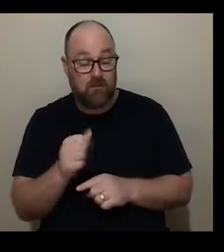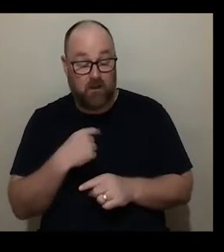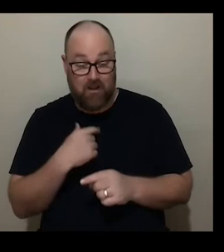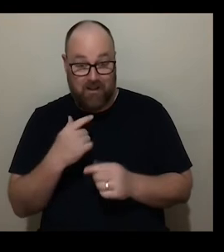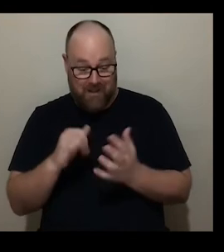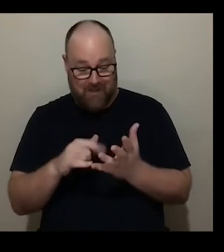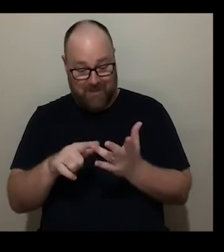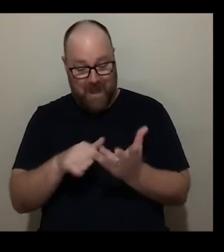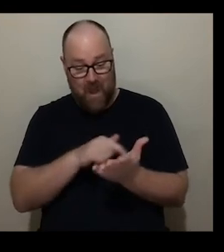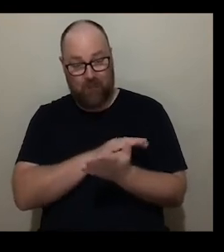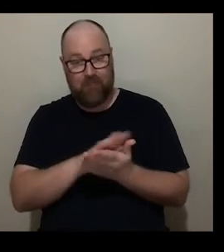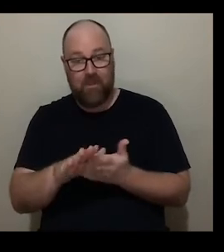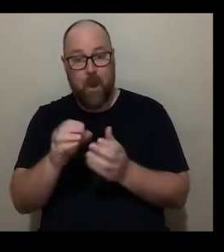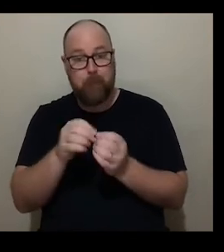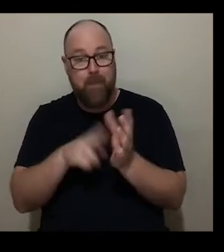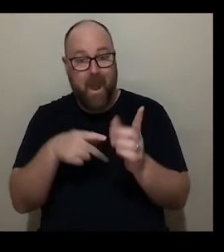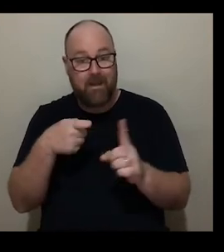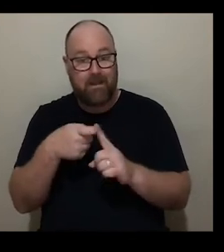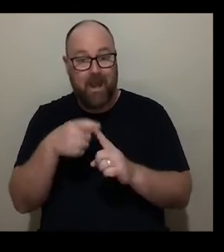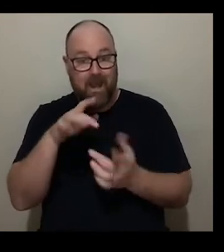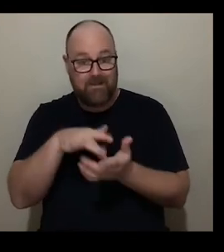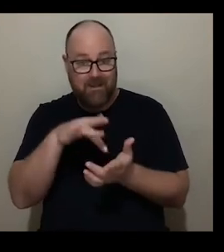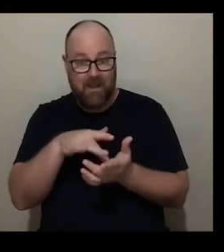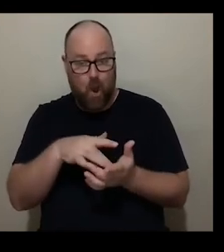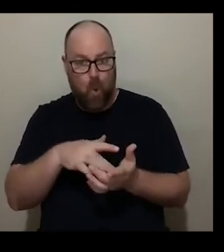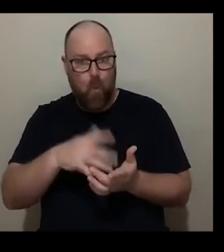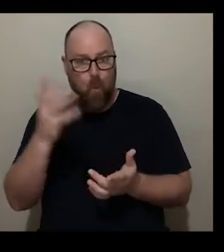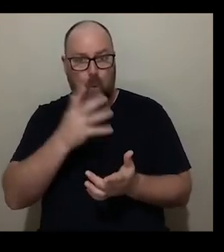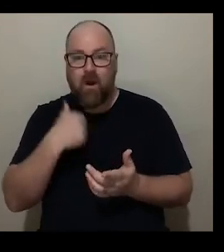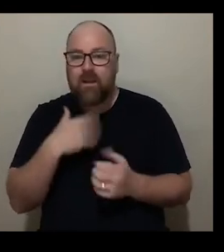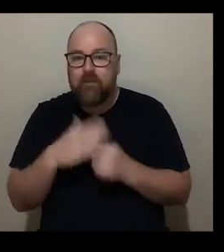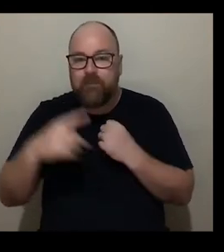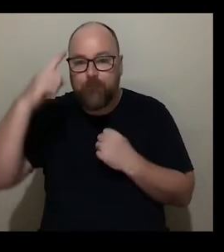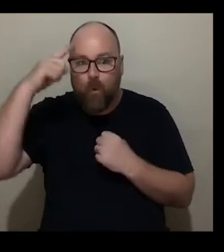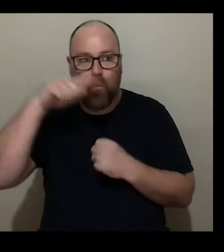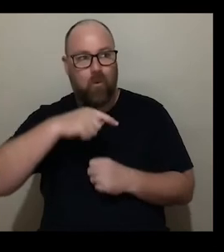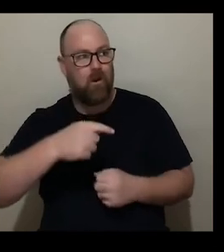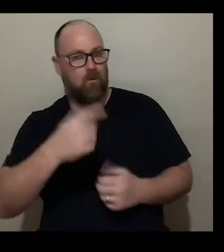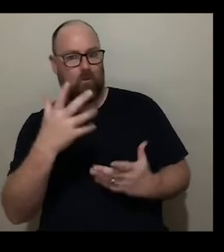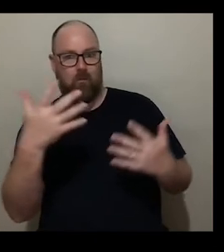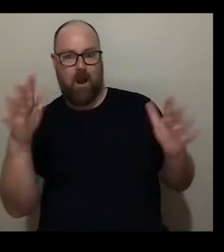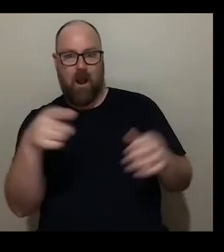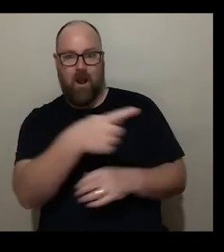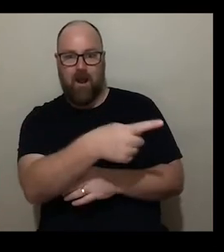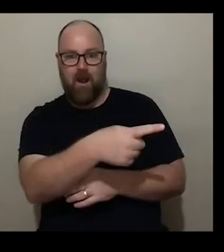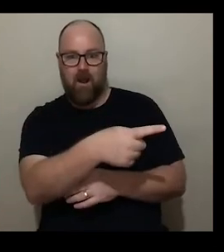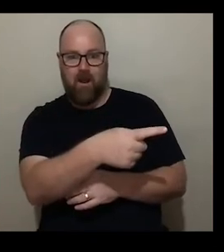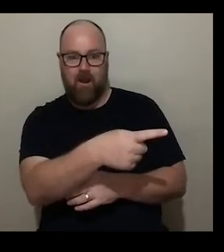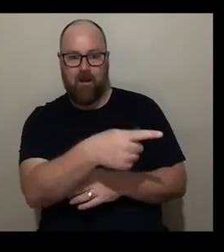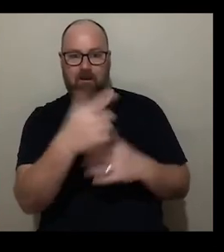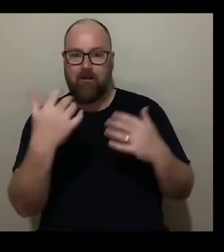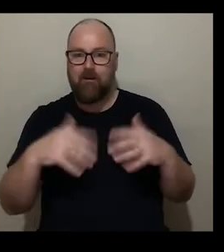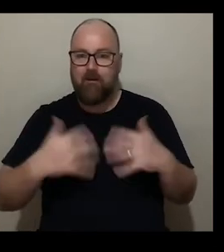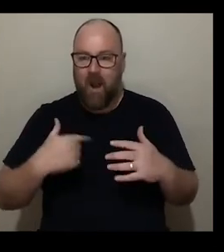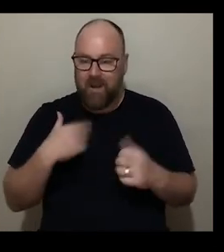an immediately when i first started out um on this new path of photography never imagined i would have my work on the south